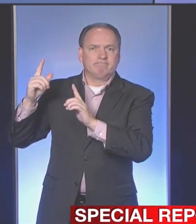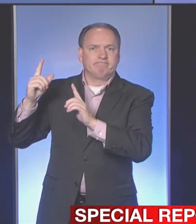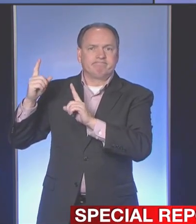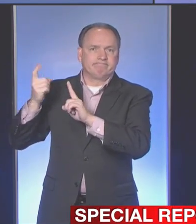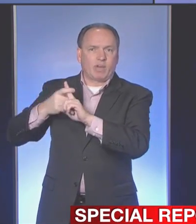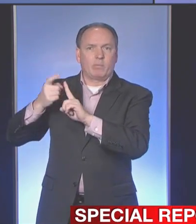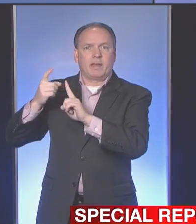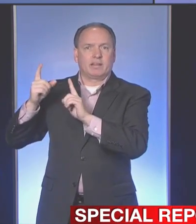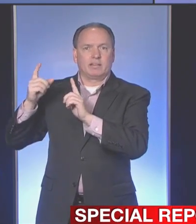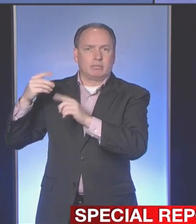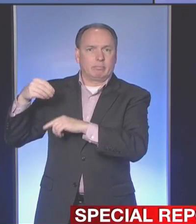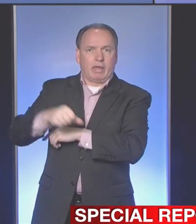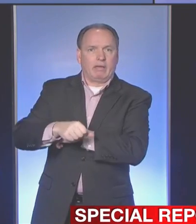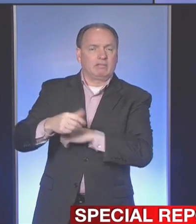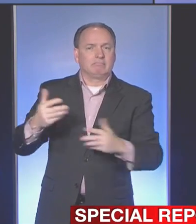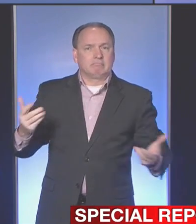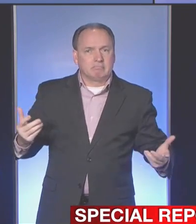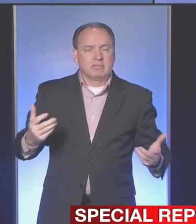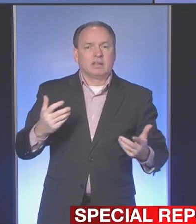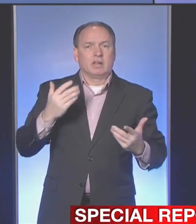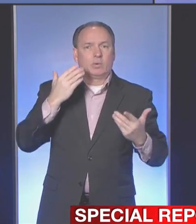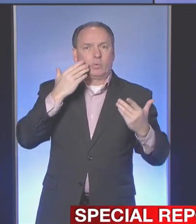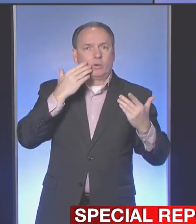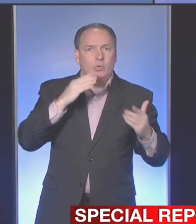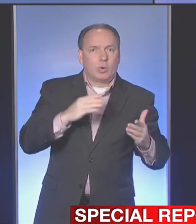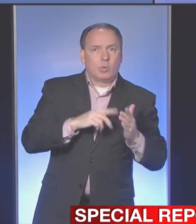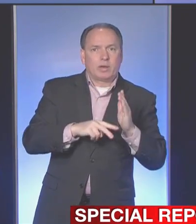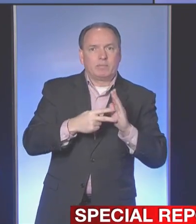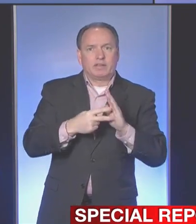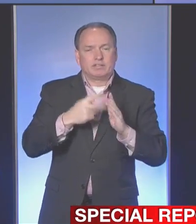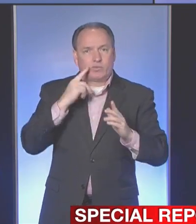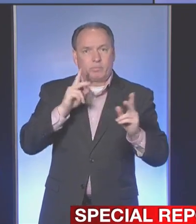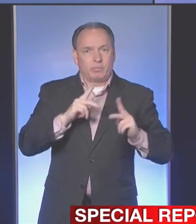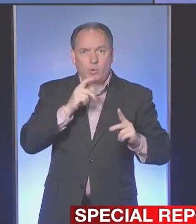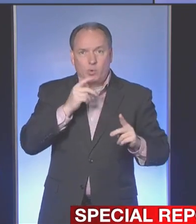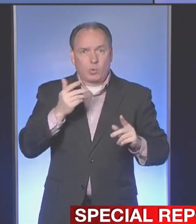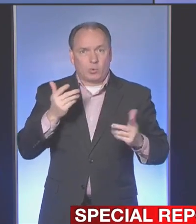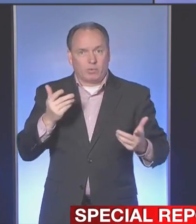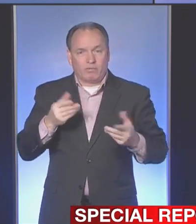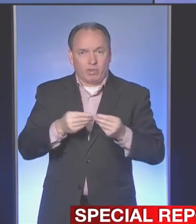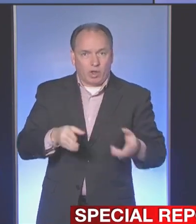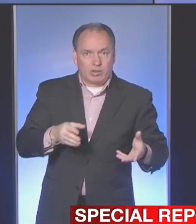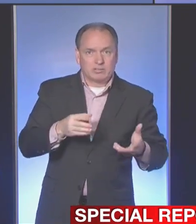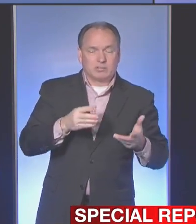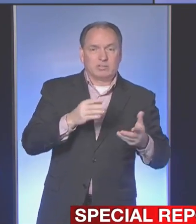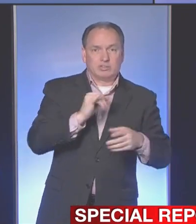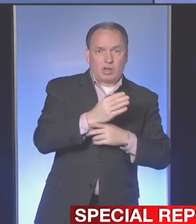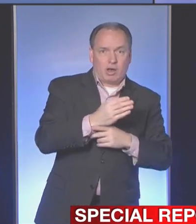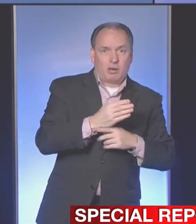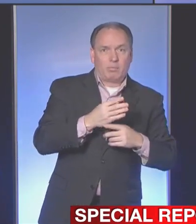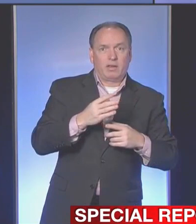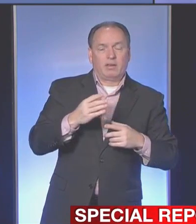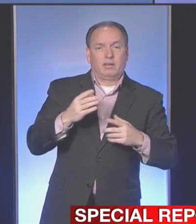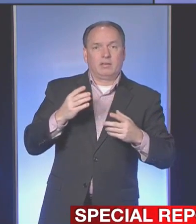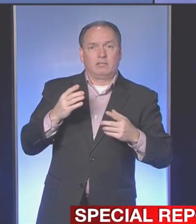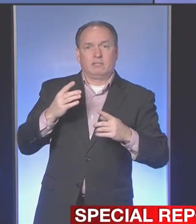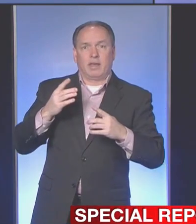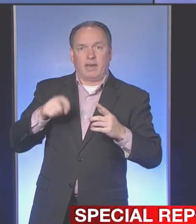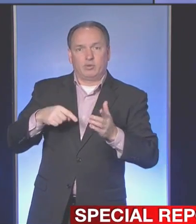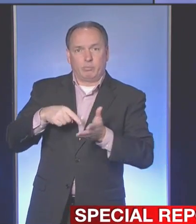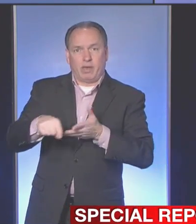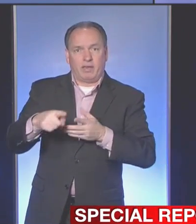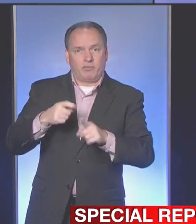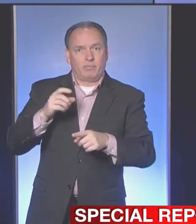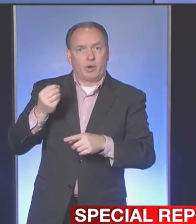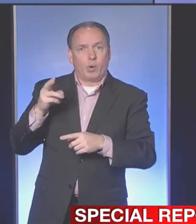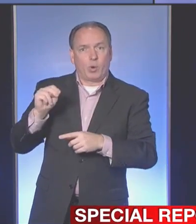mean for those who have lost their income and they don't have a mortgage and they would have to pay right out of their own bank